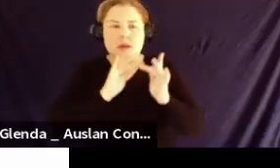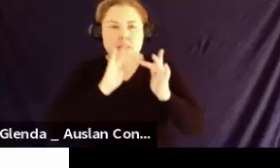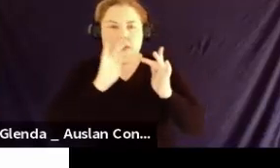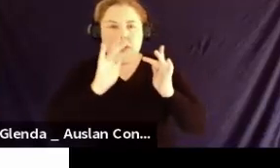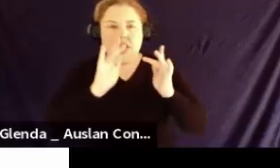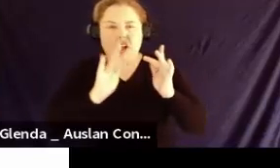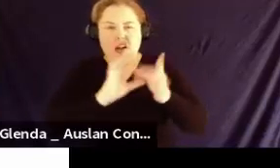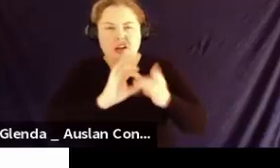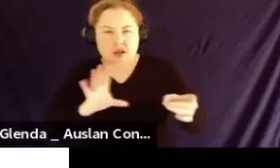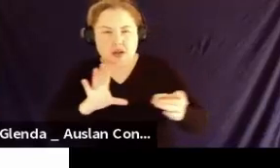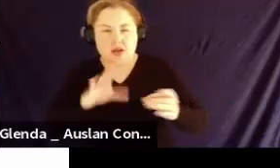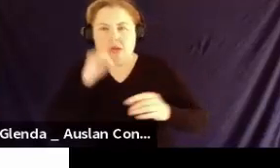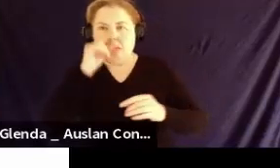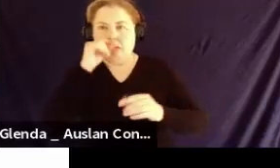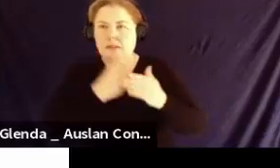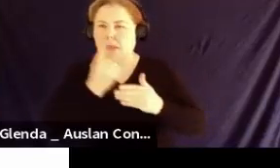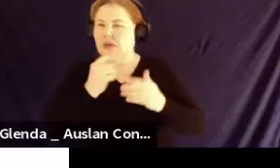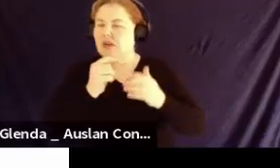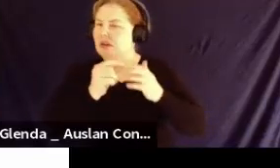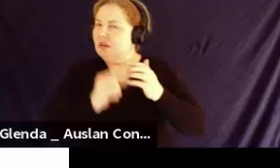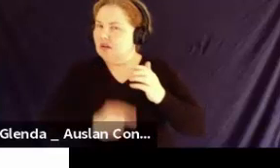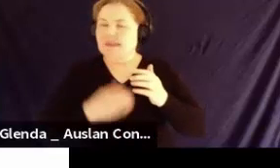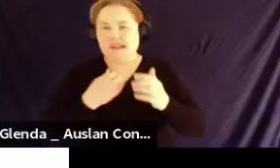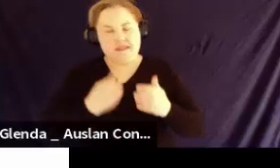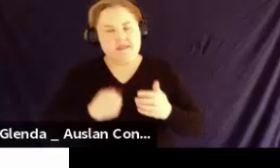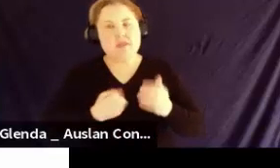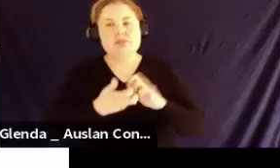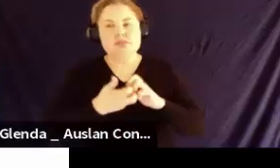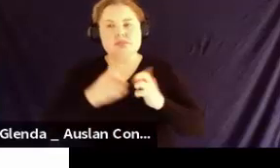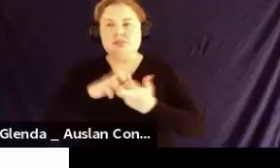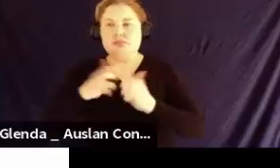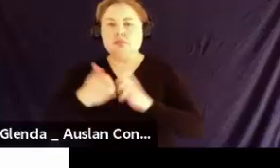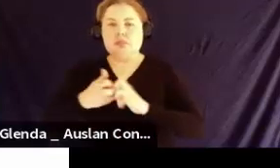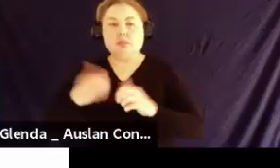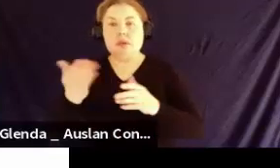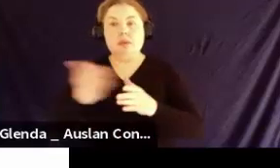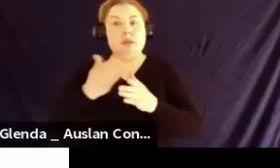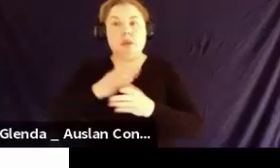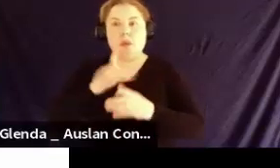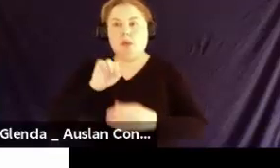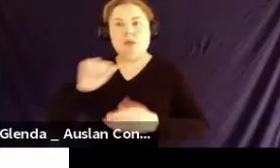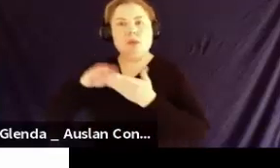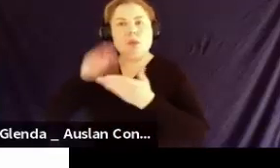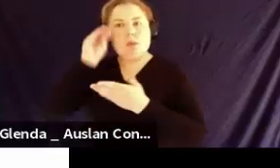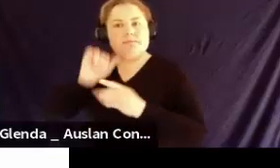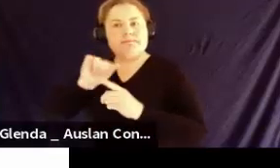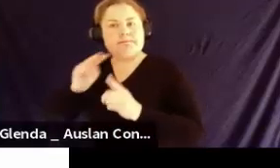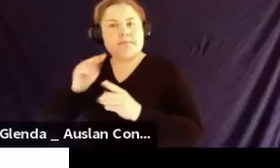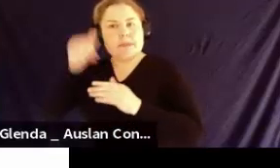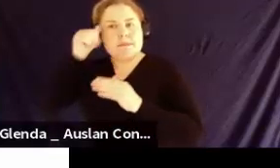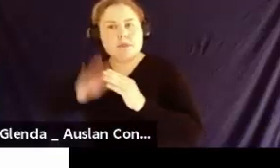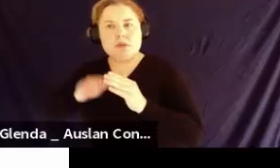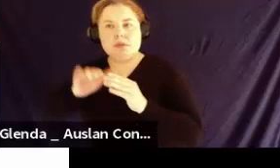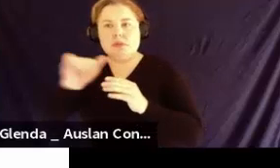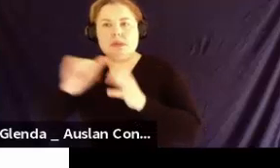and so on. It also depended on the experience of students and staff with technology, because students and